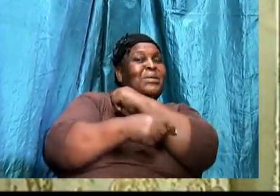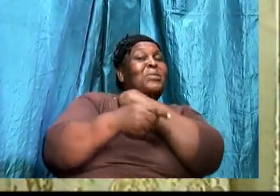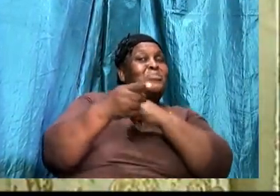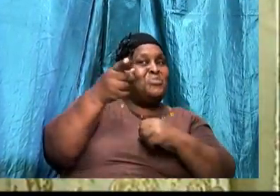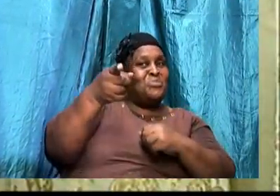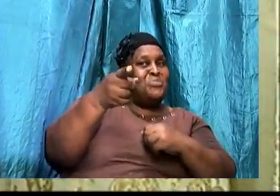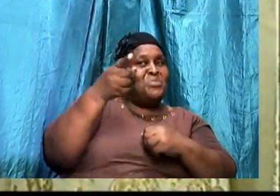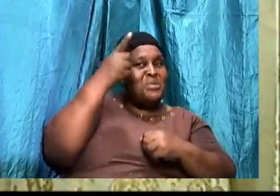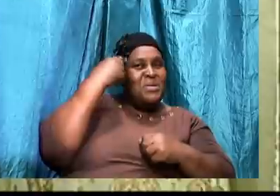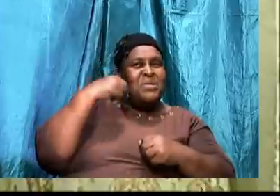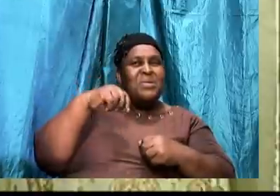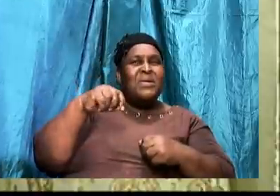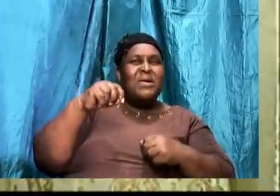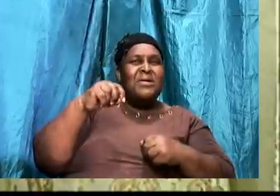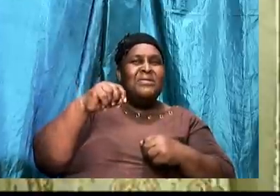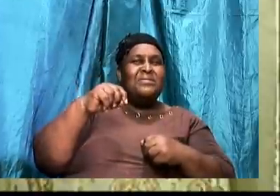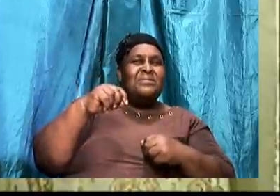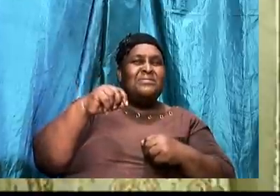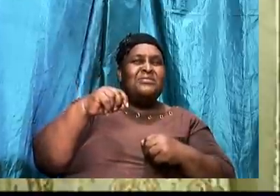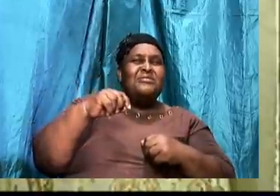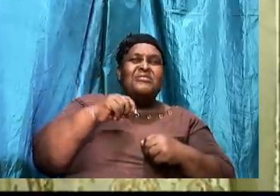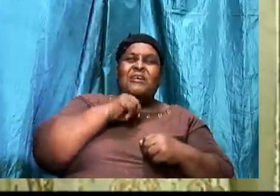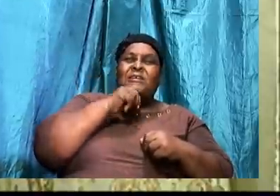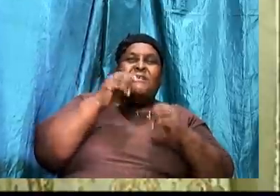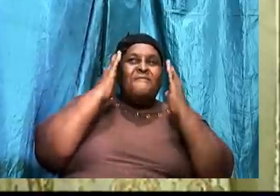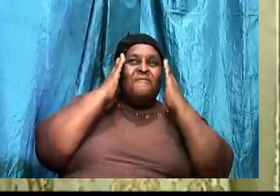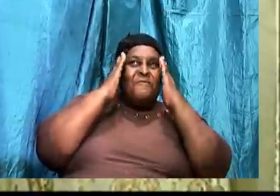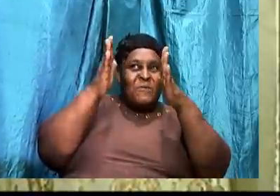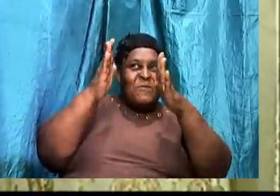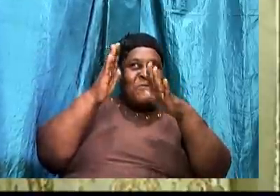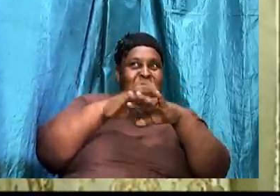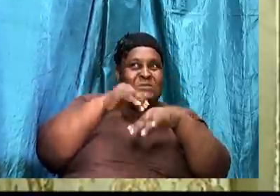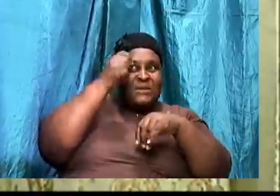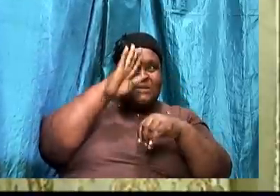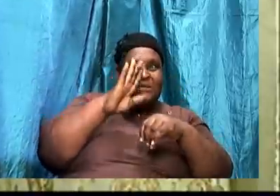Because you are drawn away. By your own lusts and end tithes.